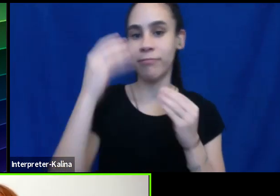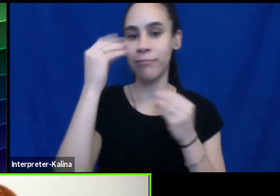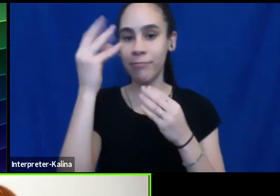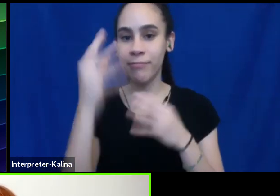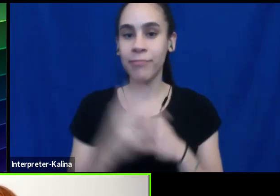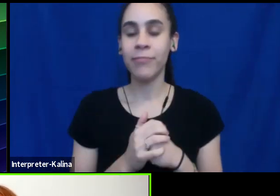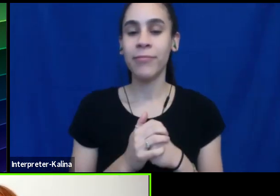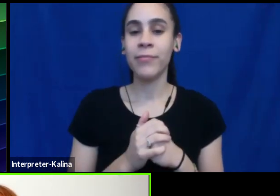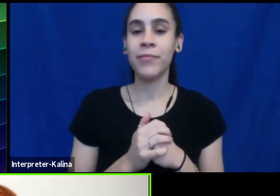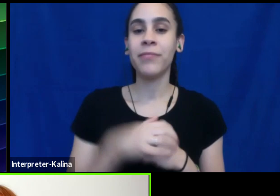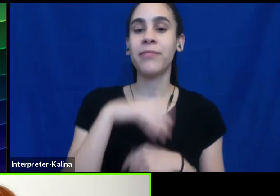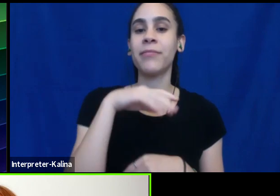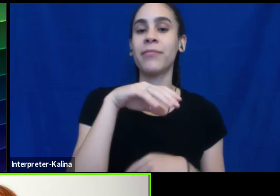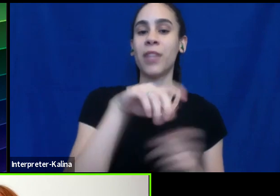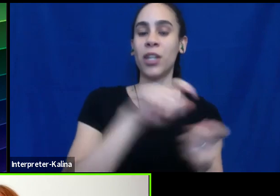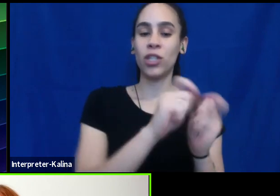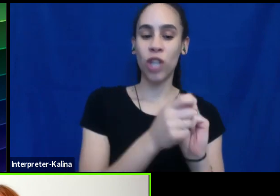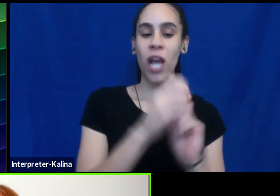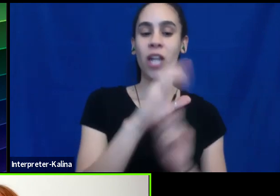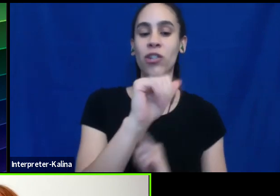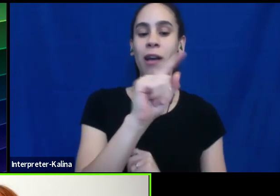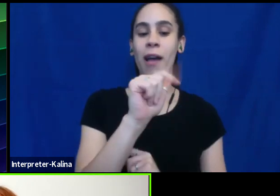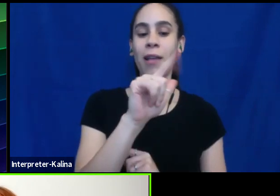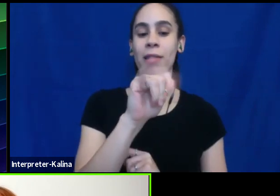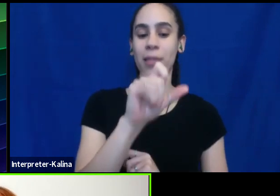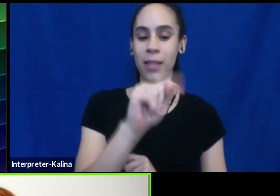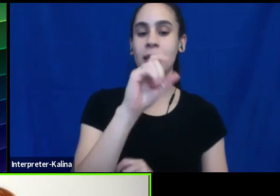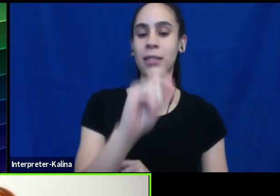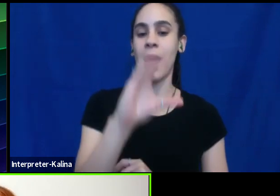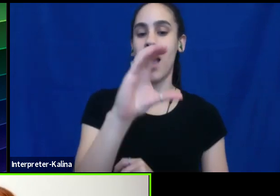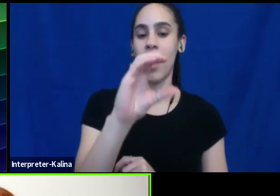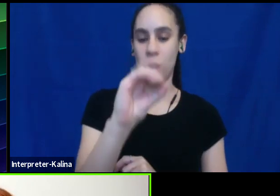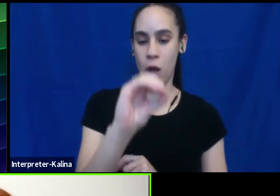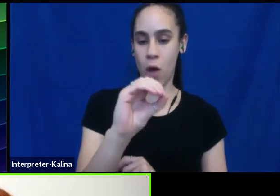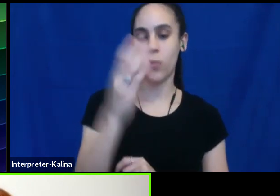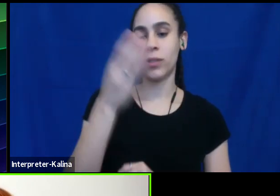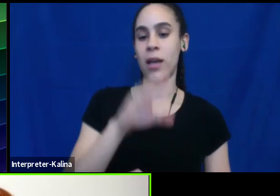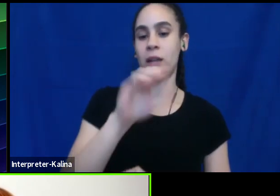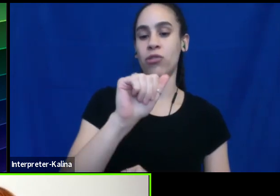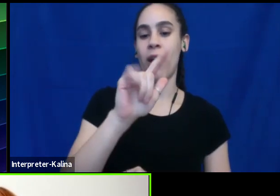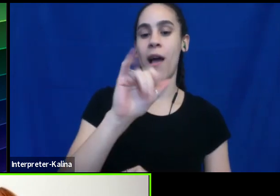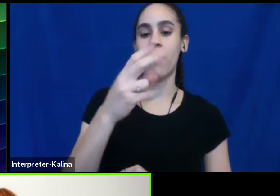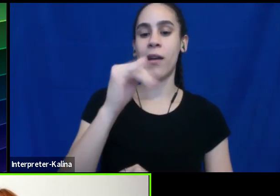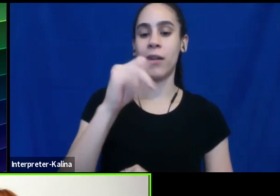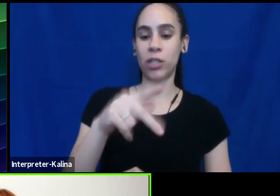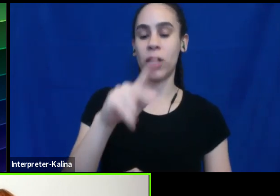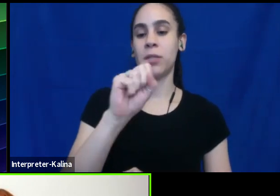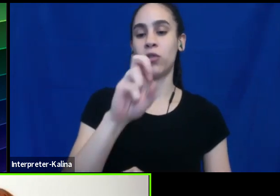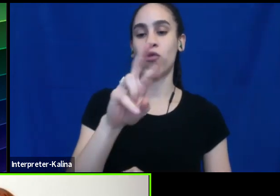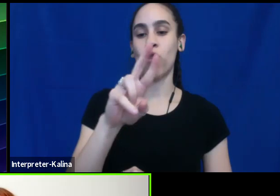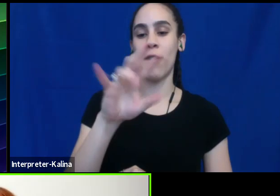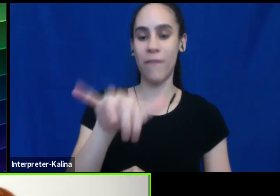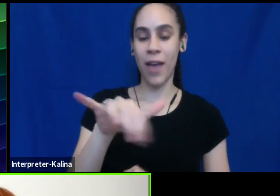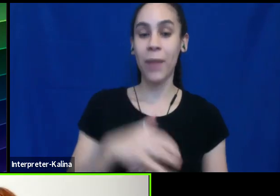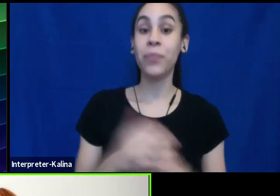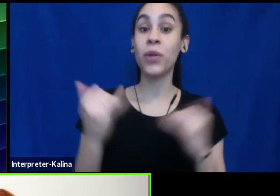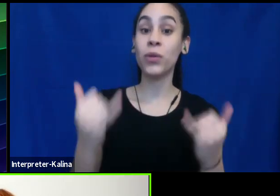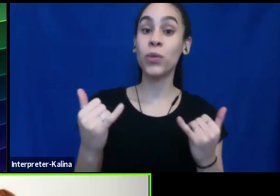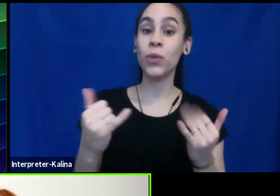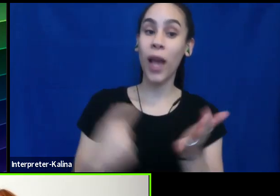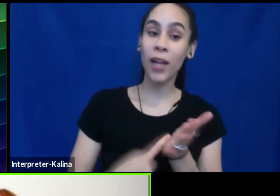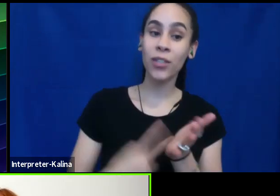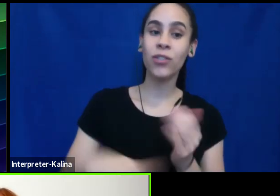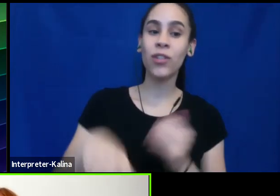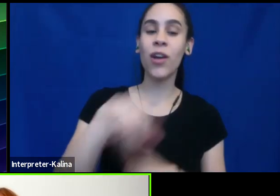you. Changecatalyst.co slash allyship survey. So today we're talking with Jeannie Gainsbourg, the founder of